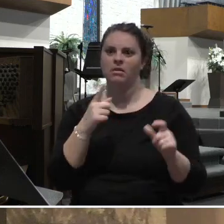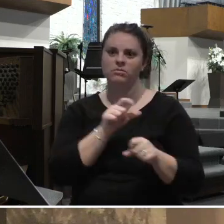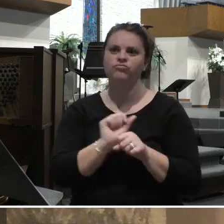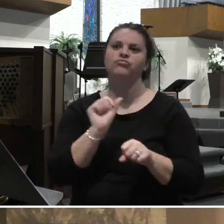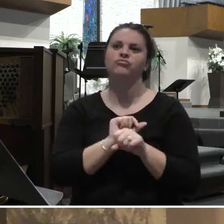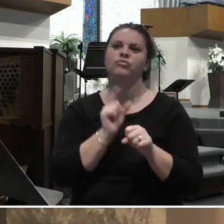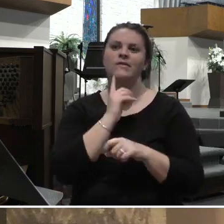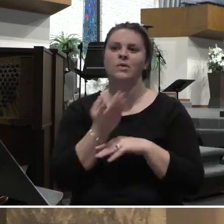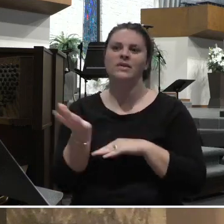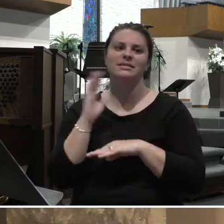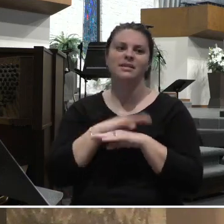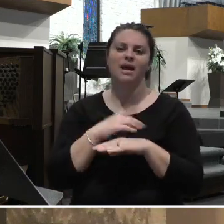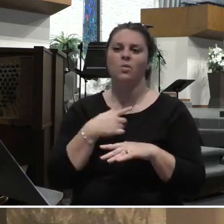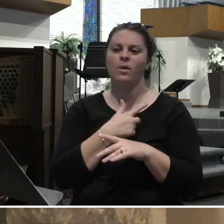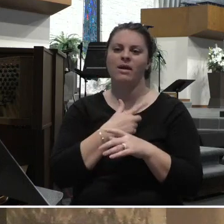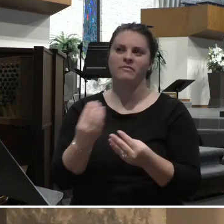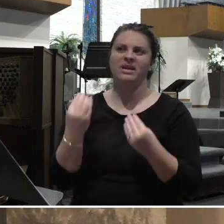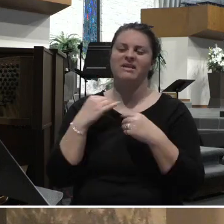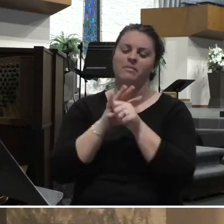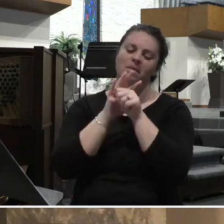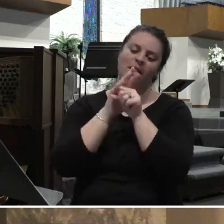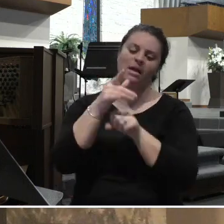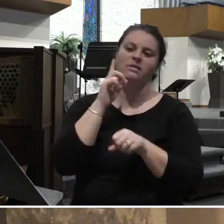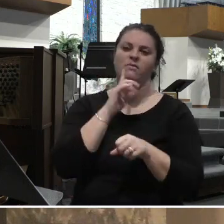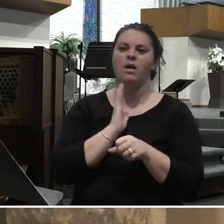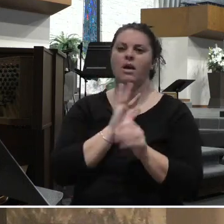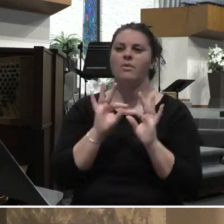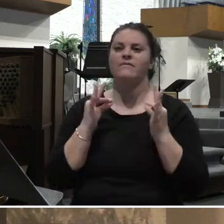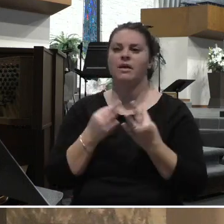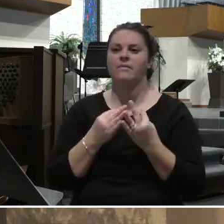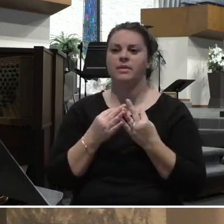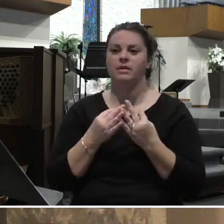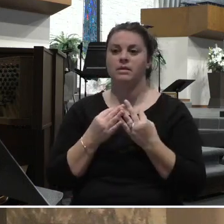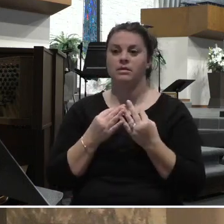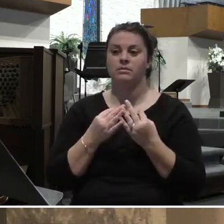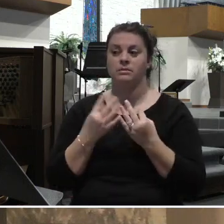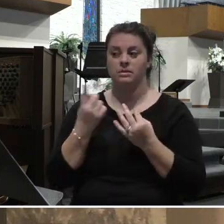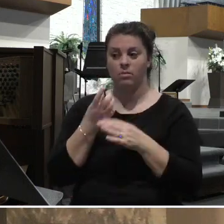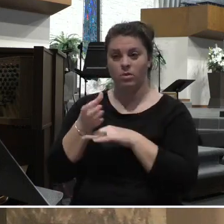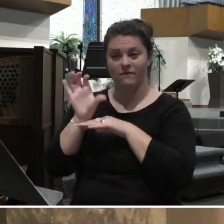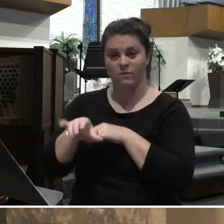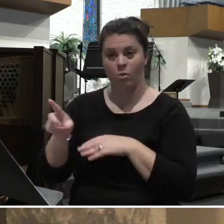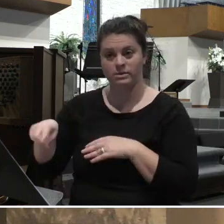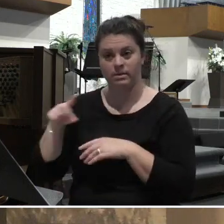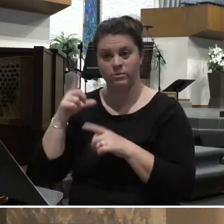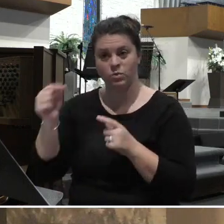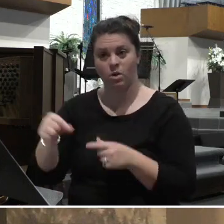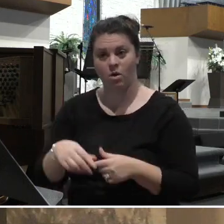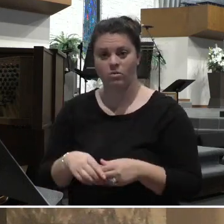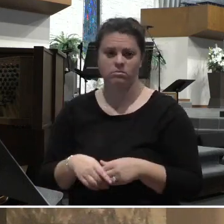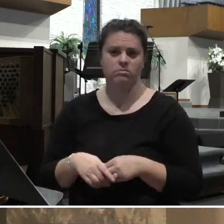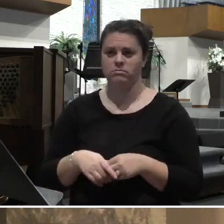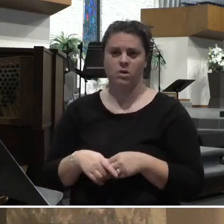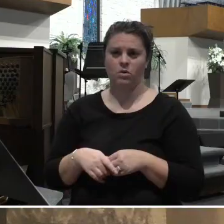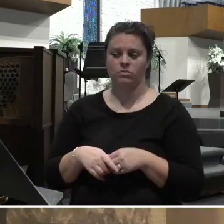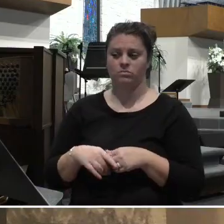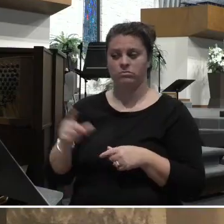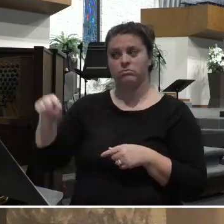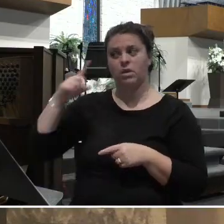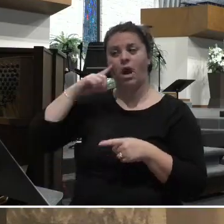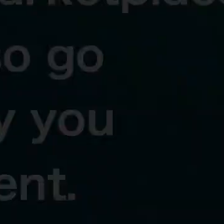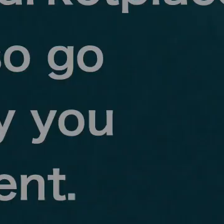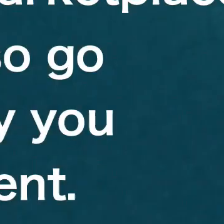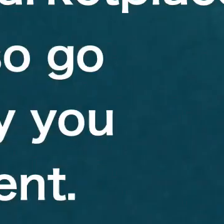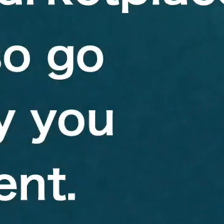we have been given enough for our family. They weren't forced to go. They agreed. And then look back at the next